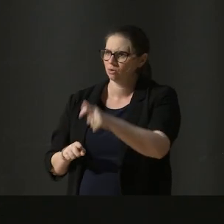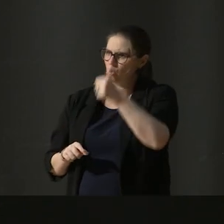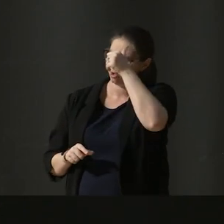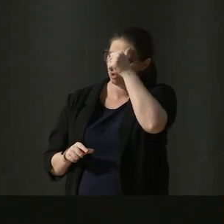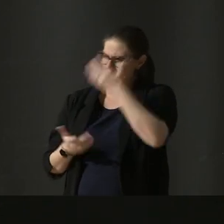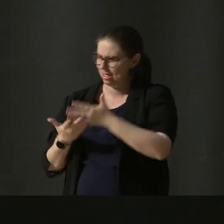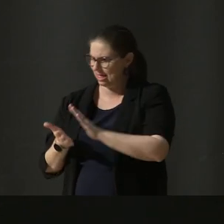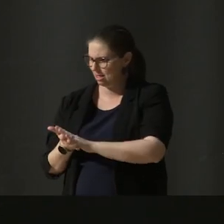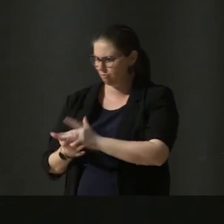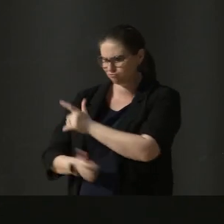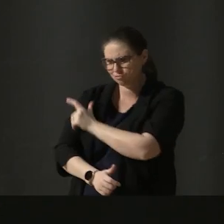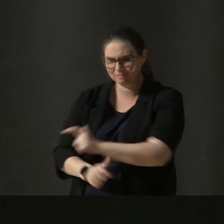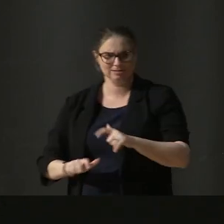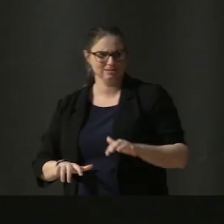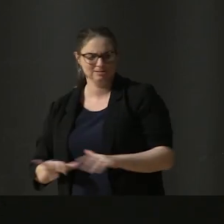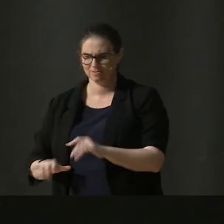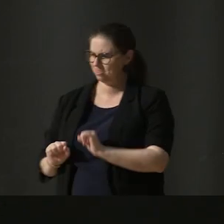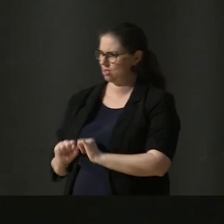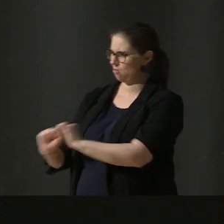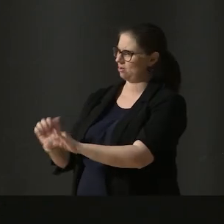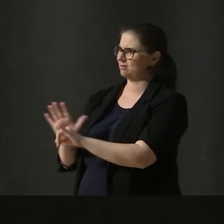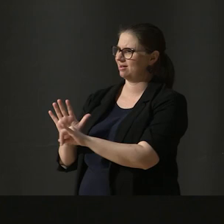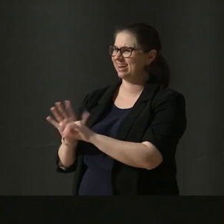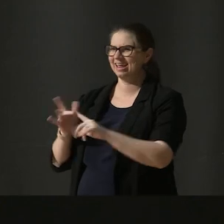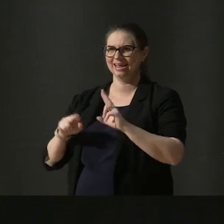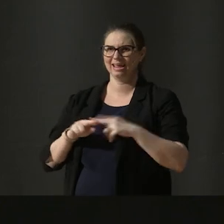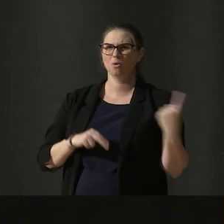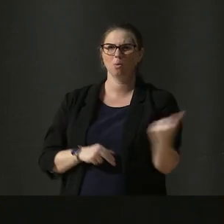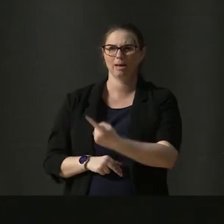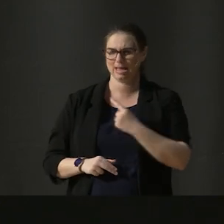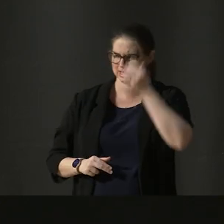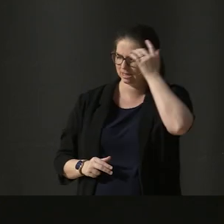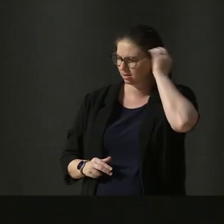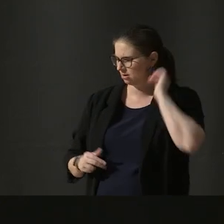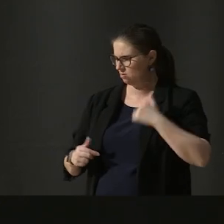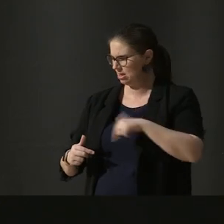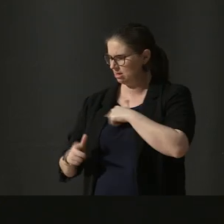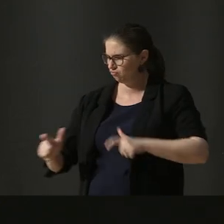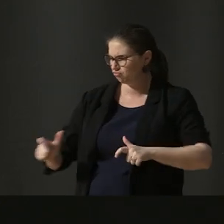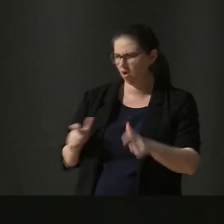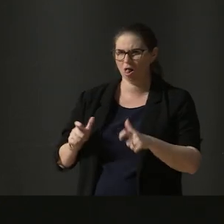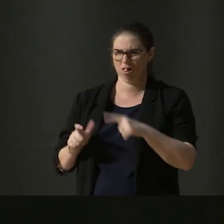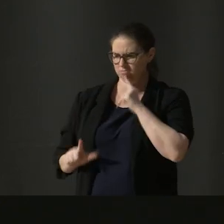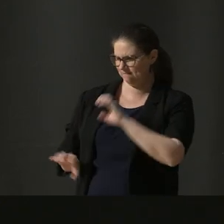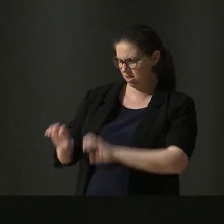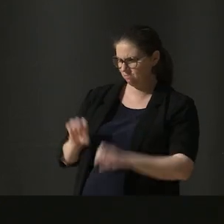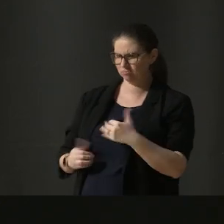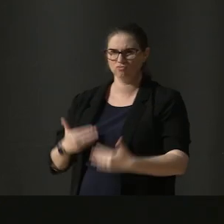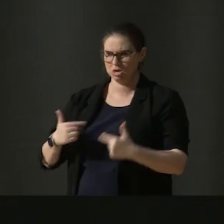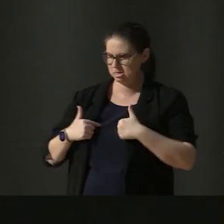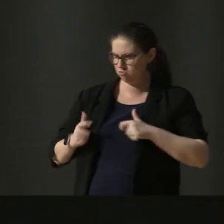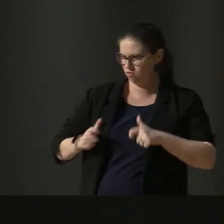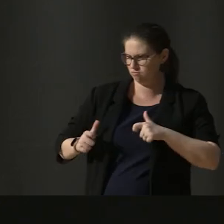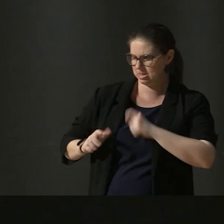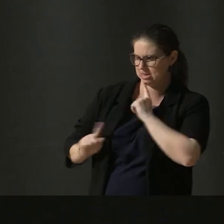their unique artistic identity if we insist on gatekeeping the evaluative process? As it